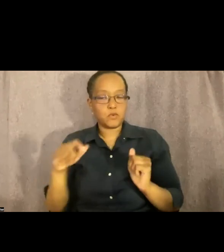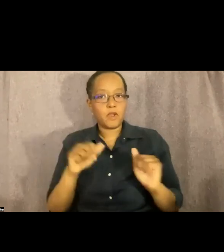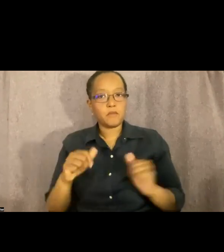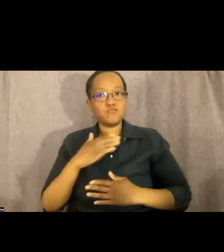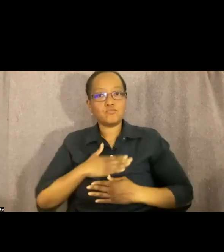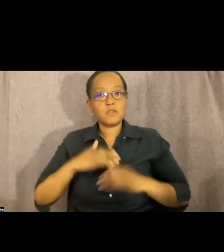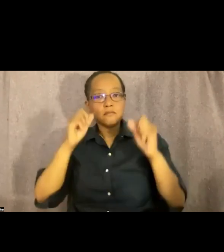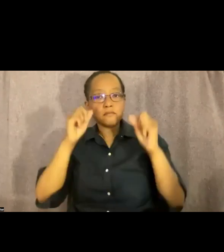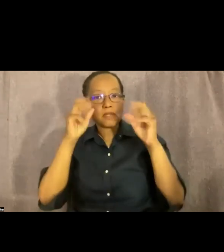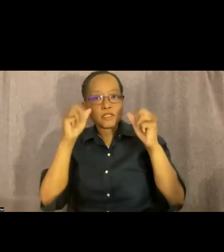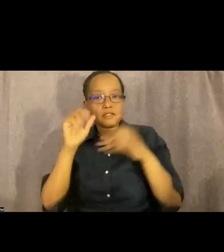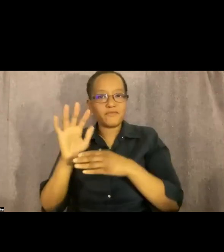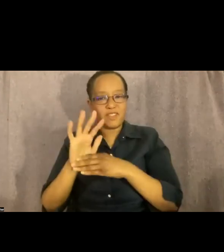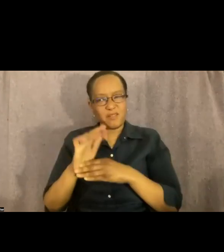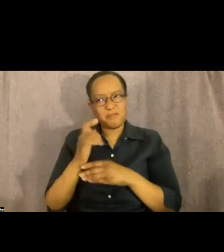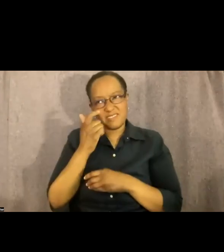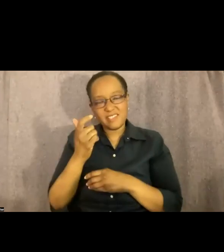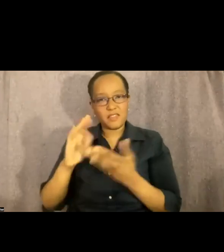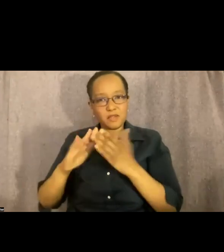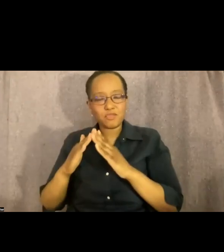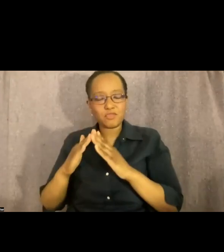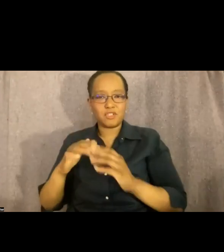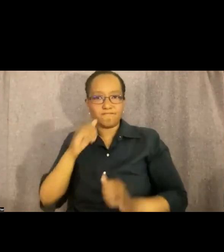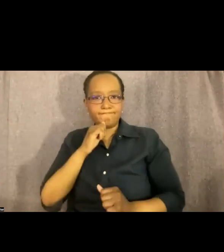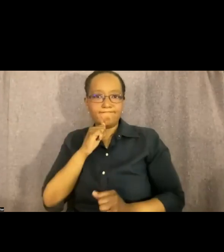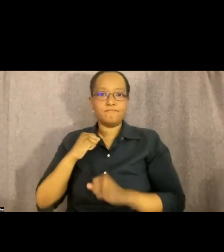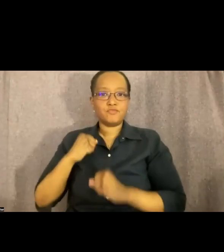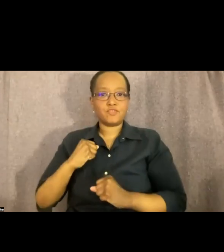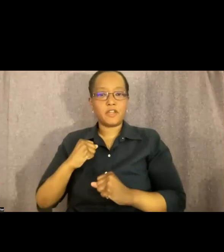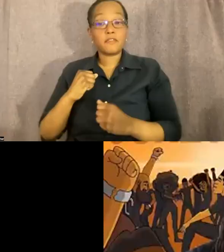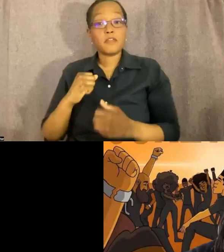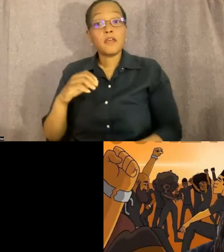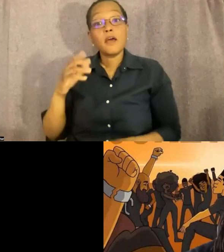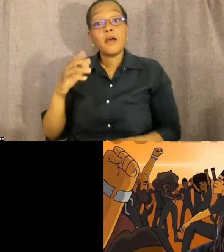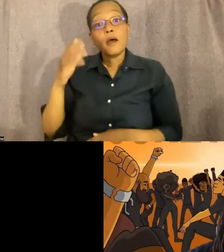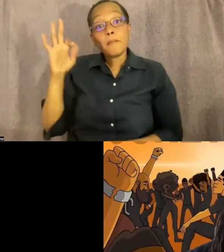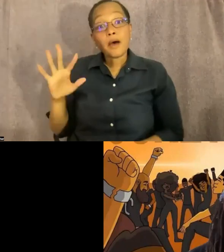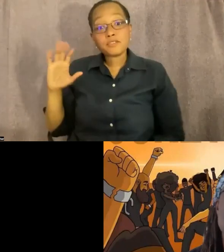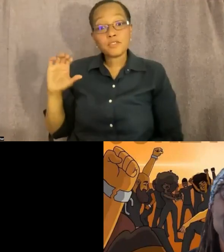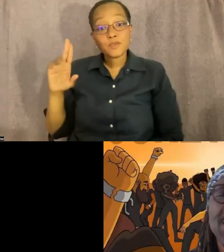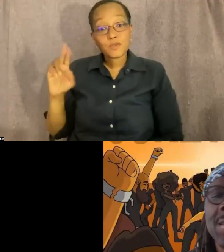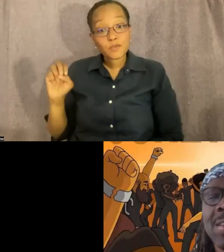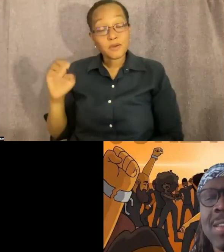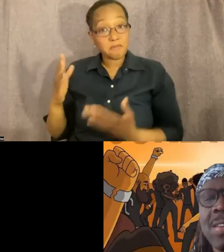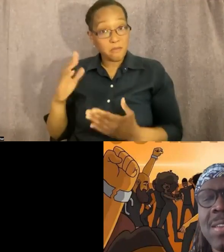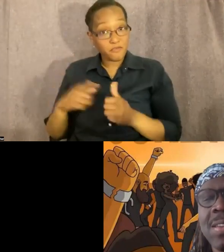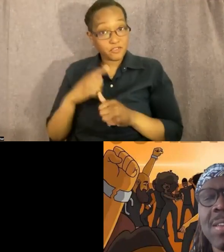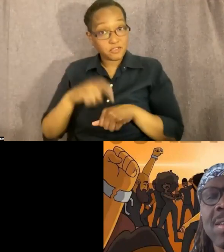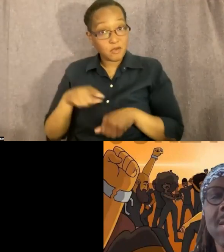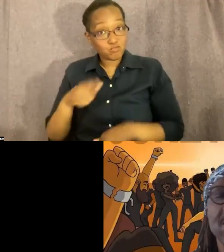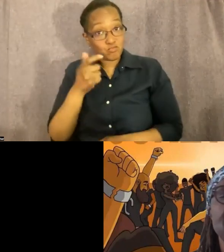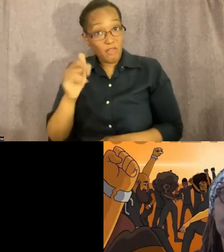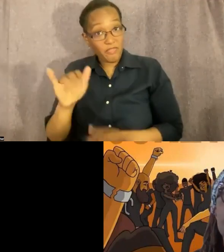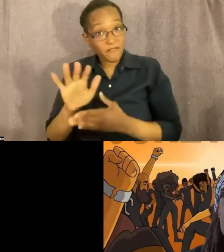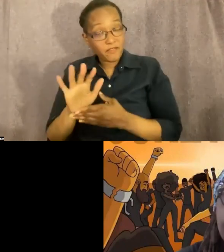community resilience. Pastor Q, this might be your first time watching this film, but I wanted to hear from